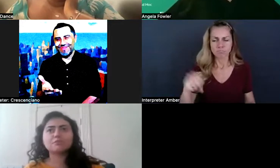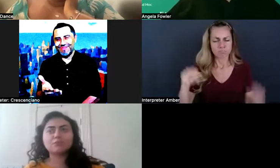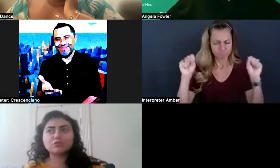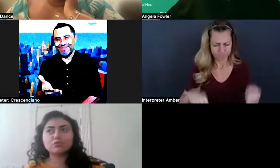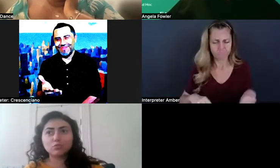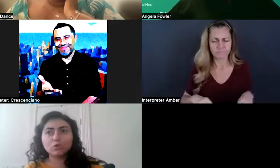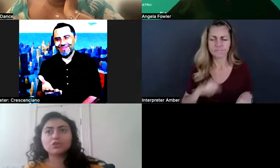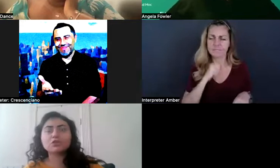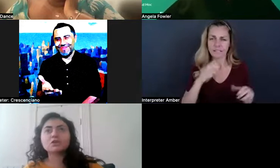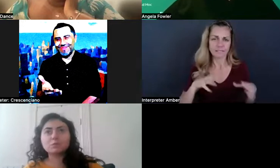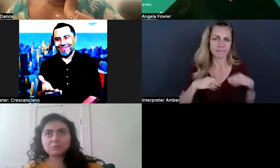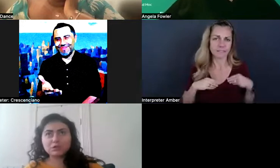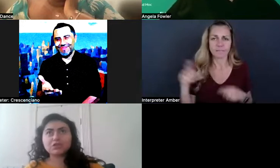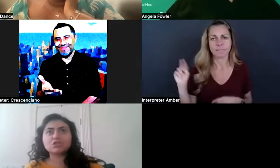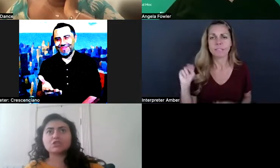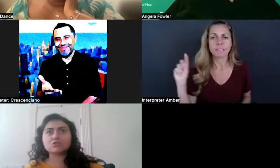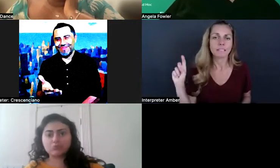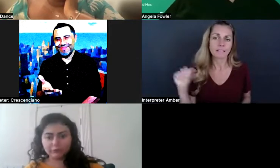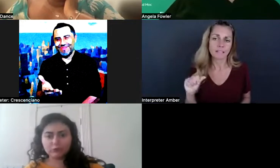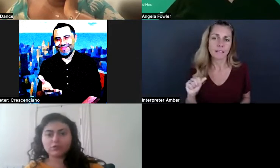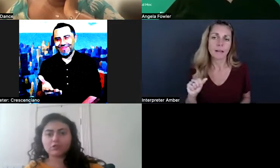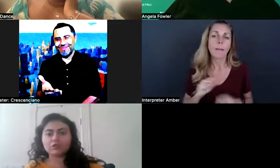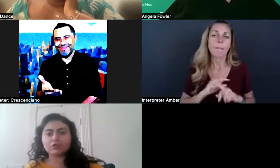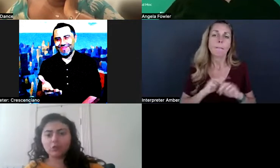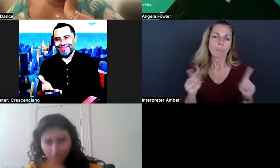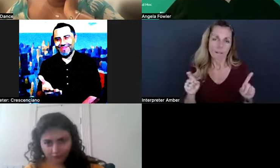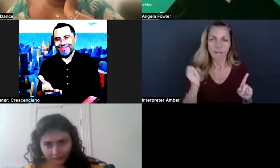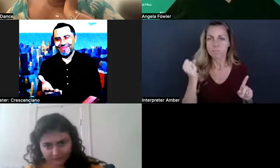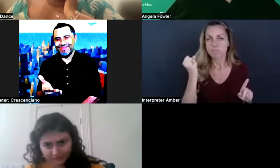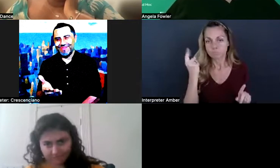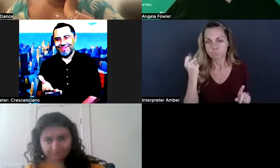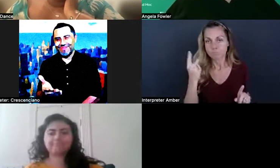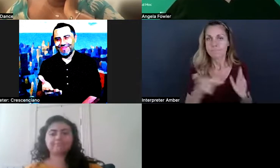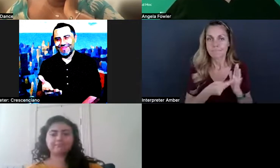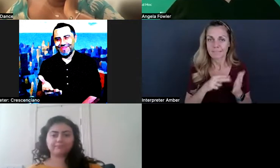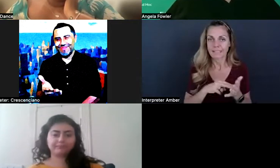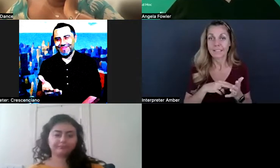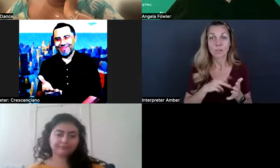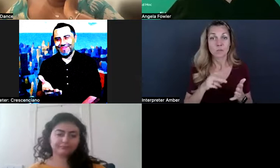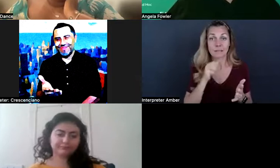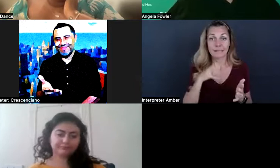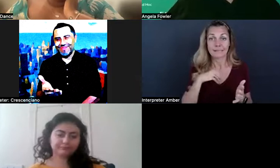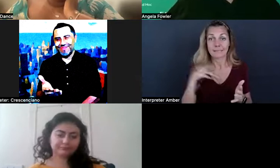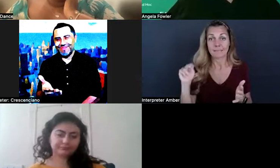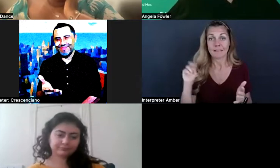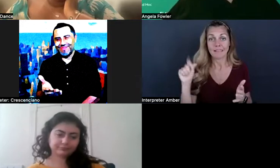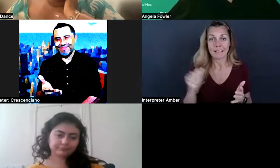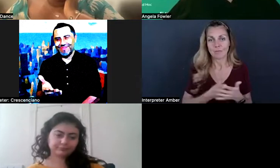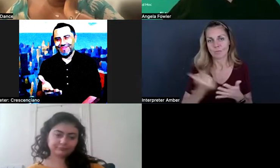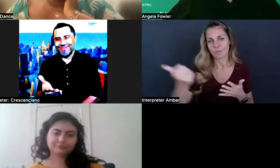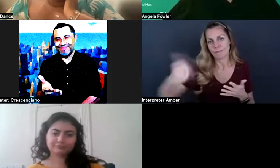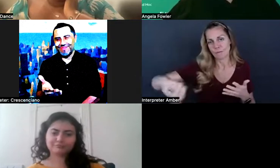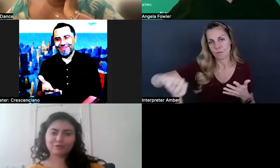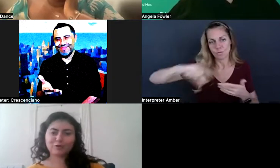NDA, but you would be refusing all of it. Gotcha. Thank you for